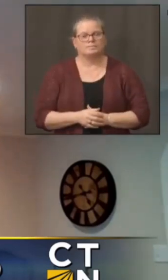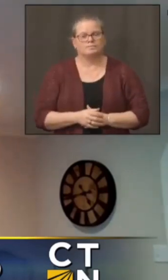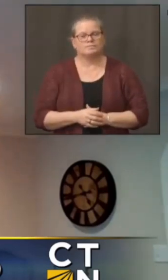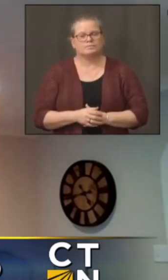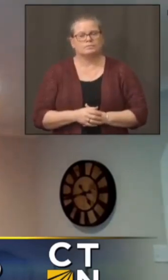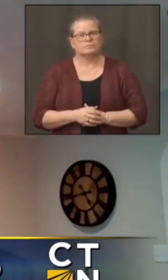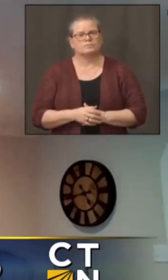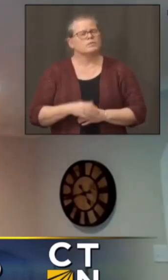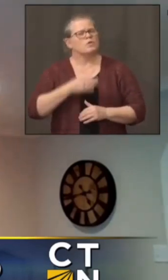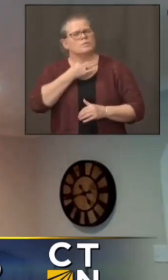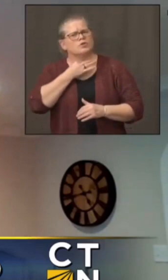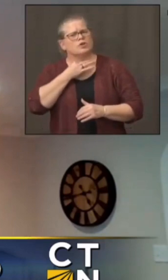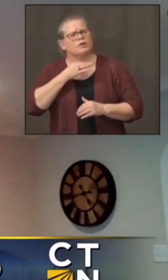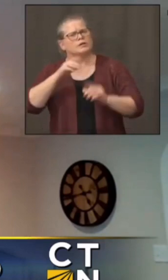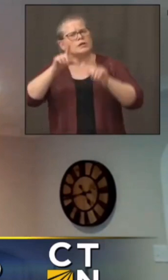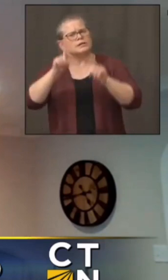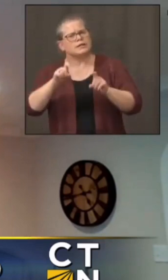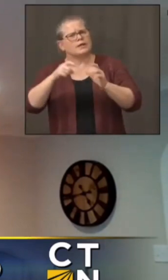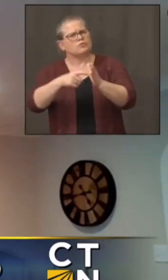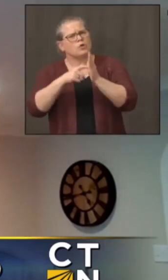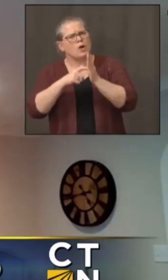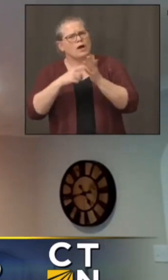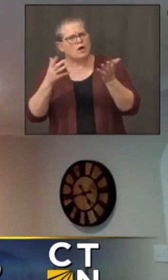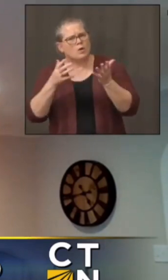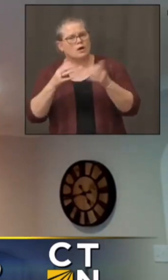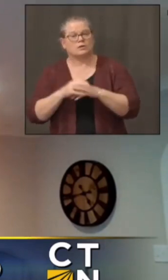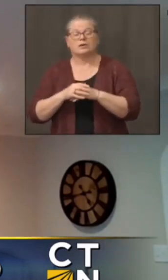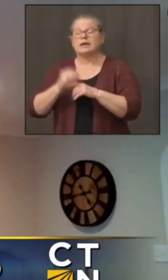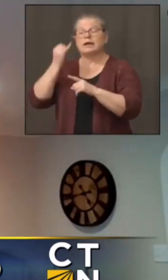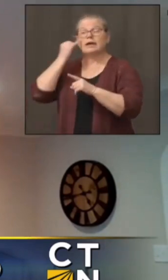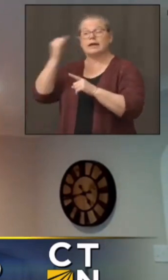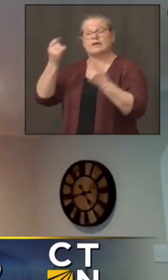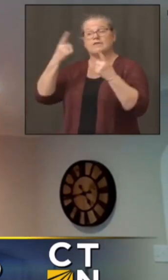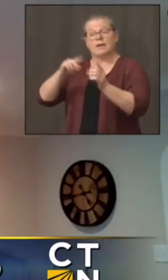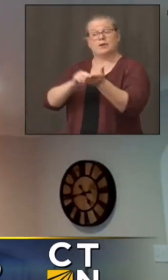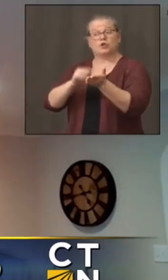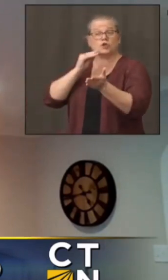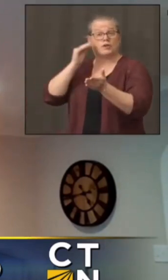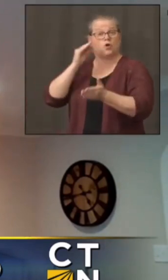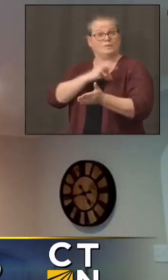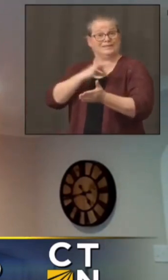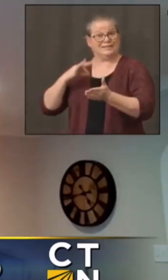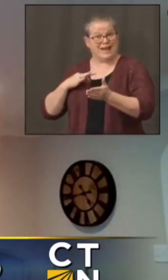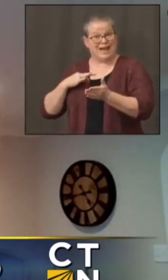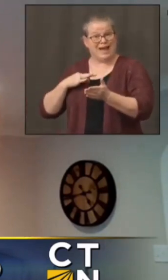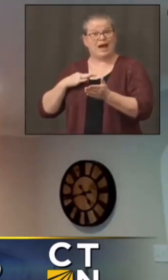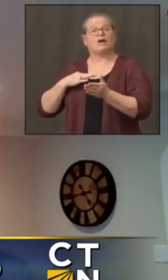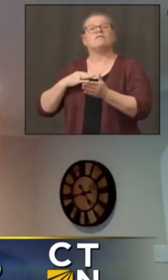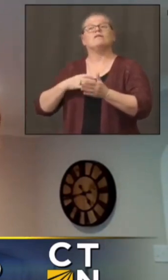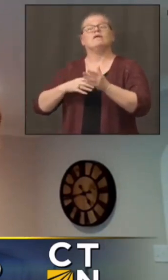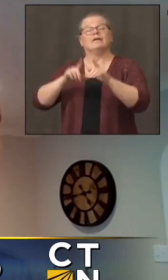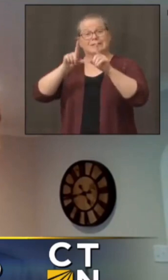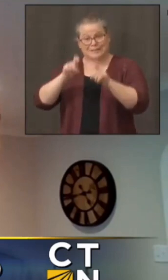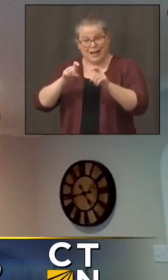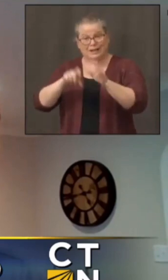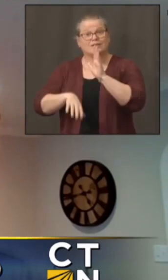They're required to test residents if there's a staff member who tests positive. Okay, thank you very much for that clarification.